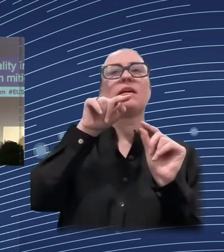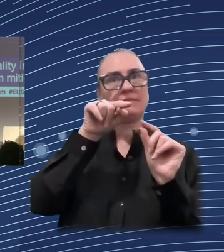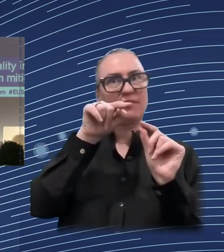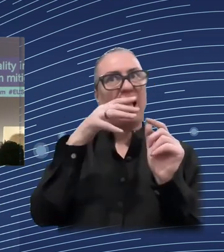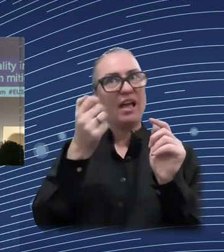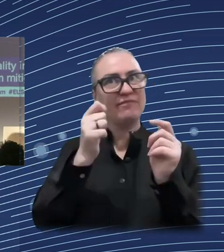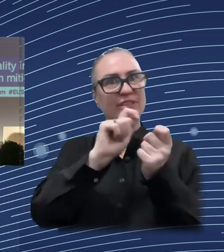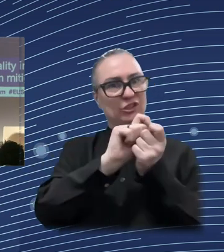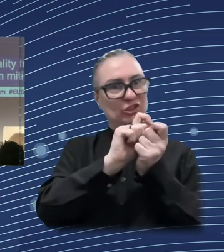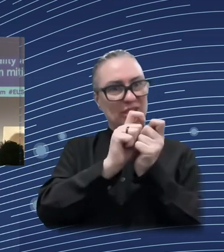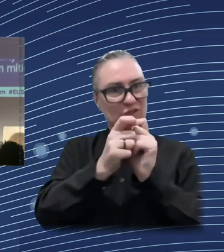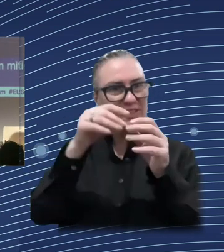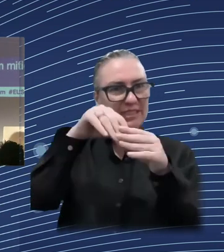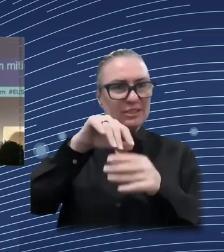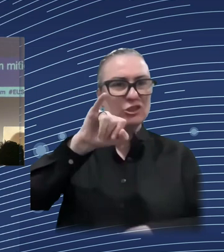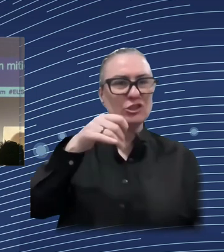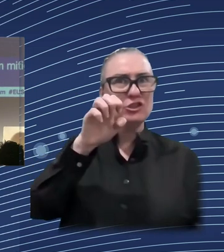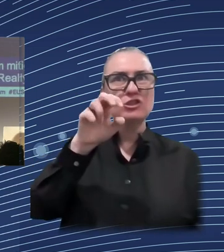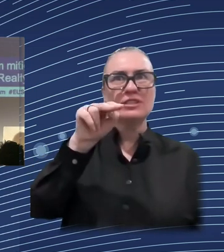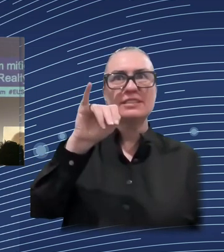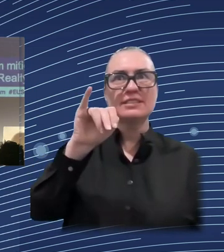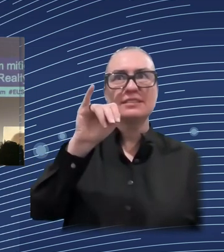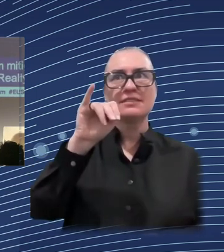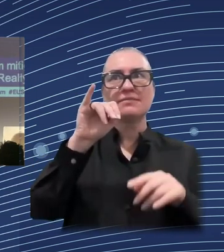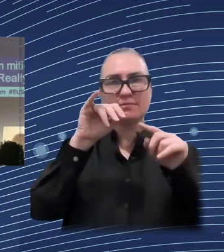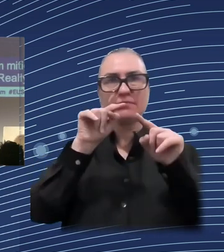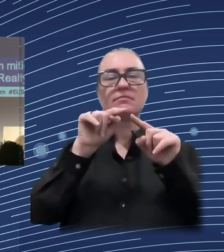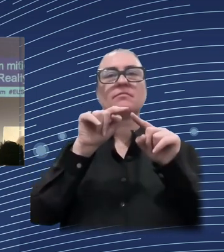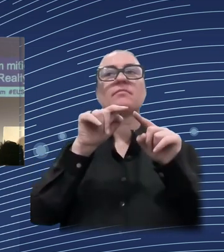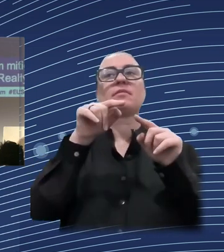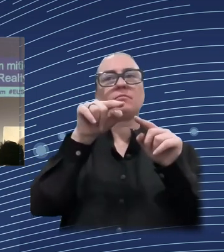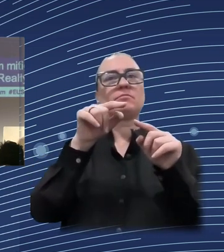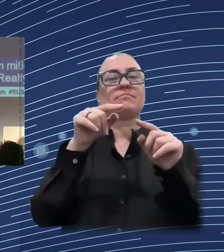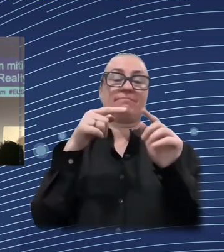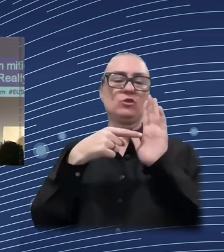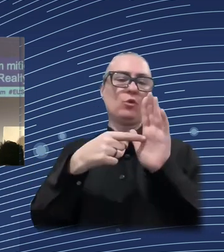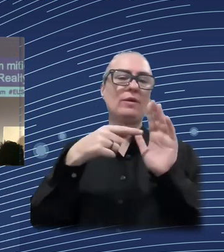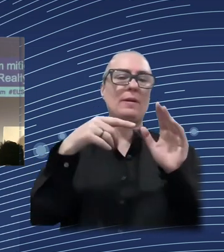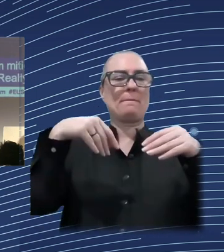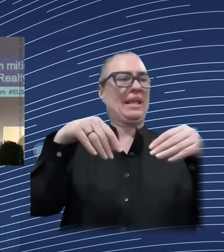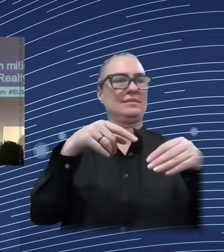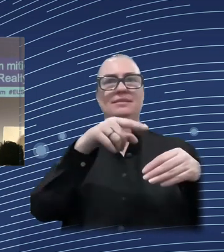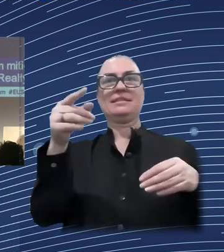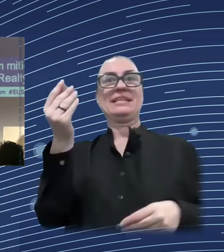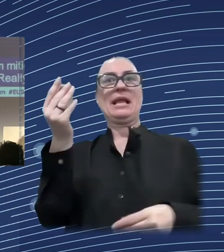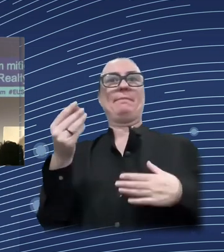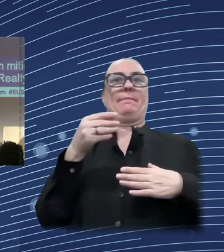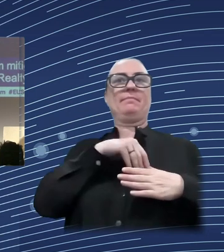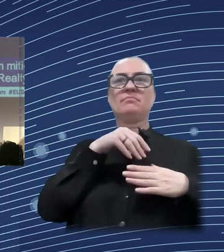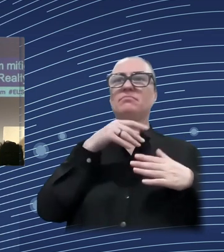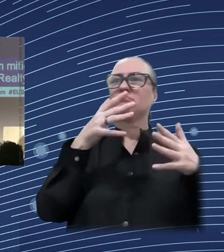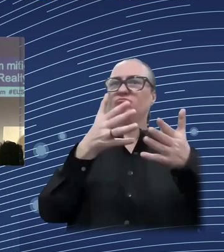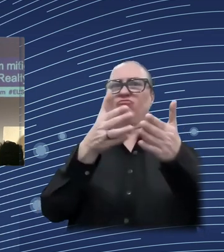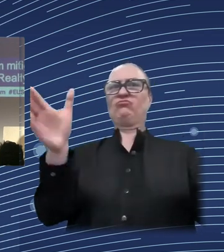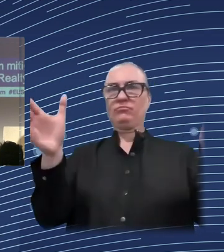And so really the lack of effect of the adoption of robots on income distribution in these